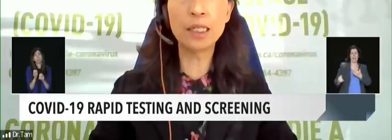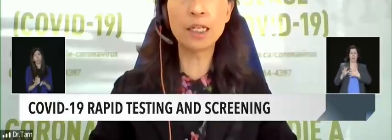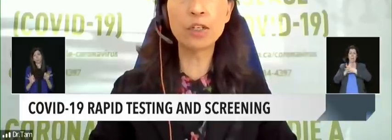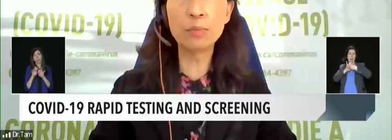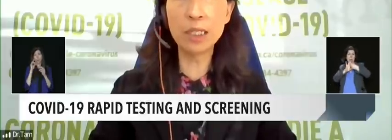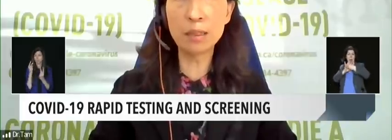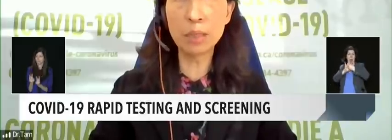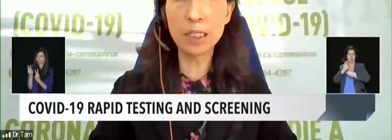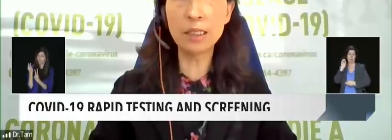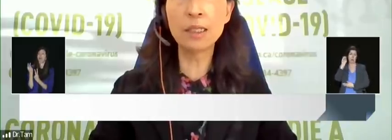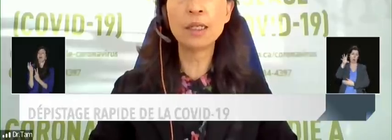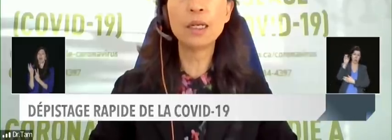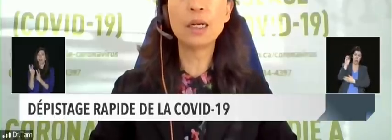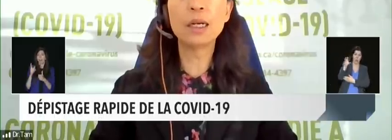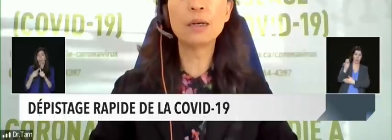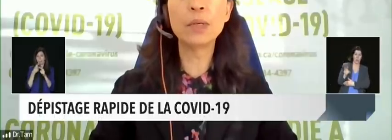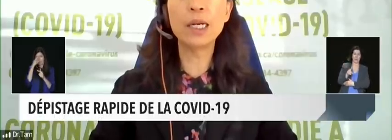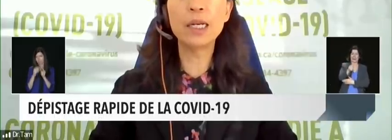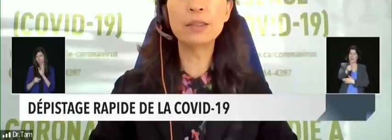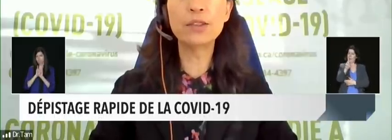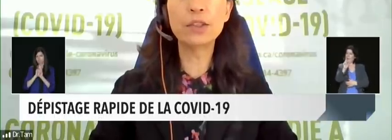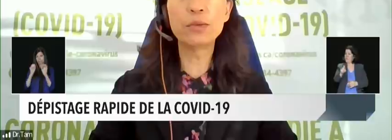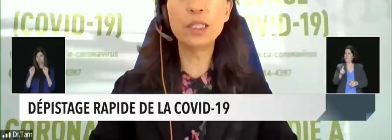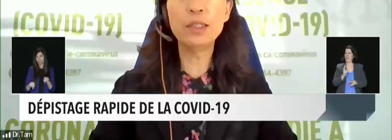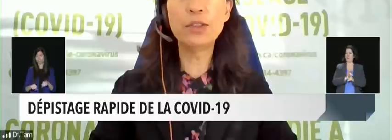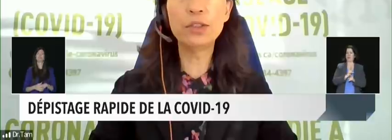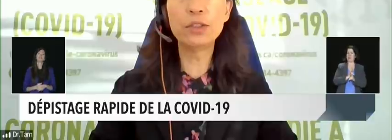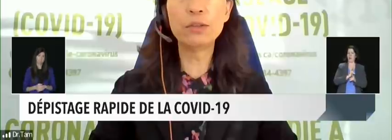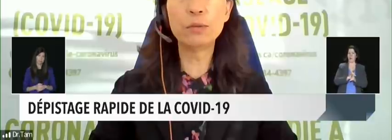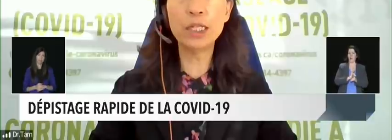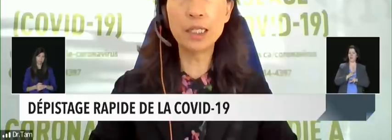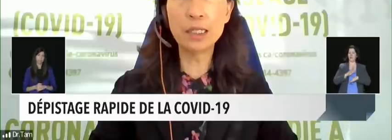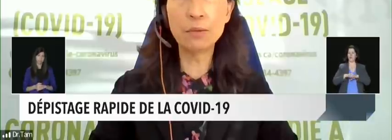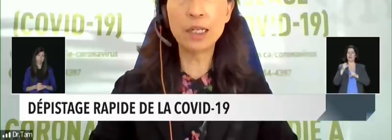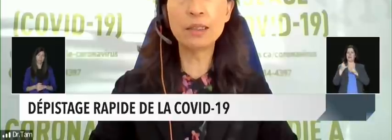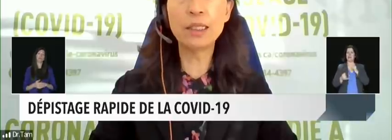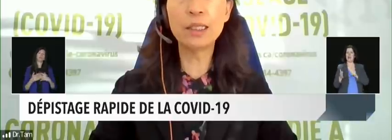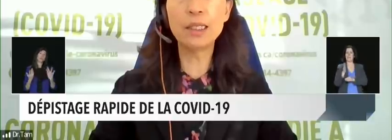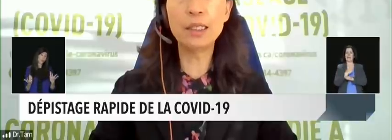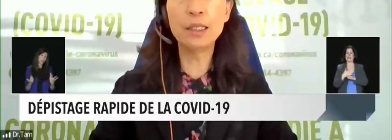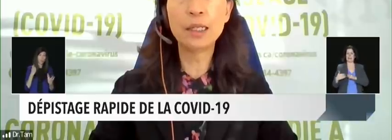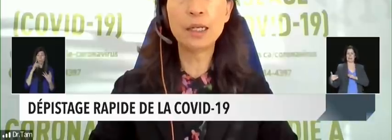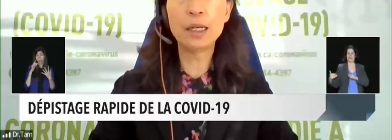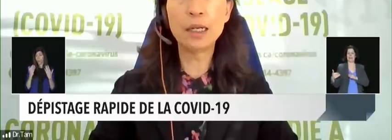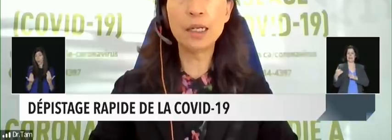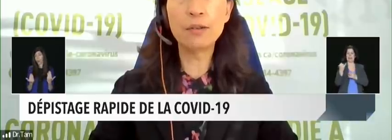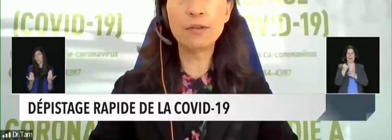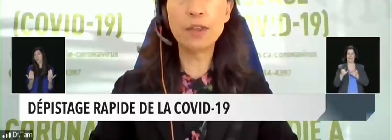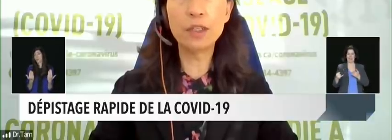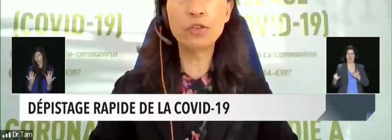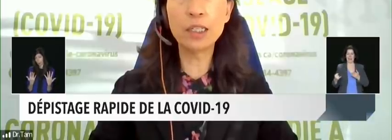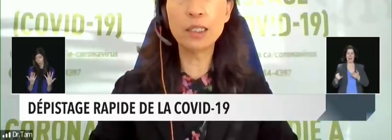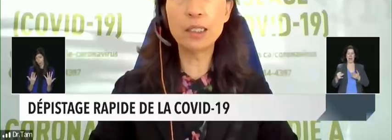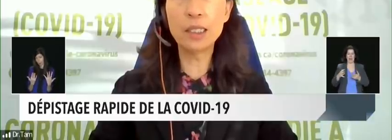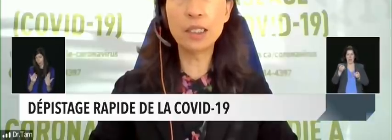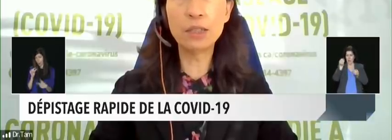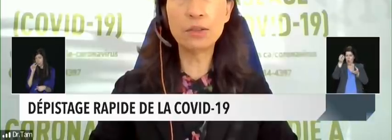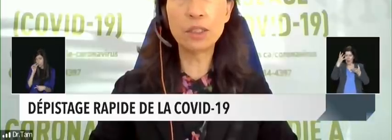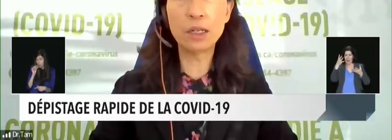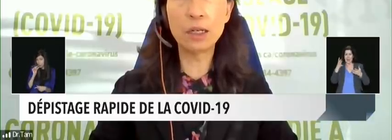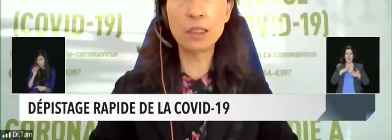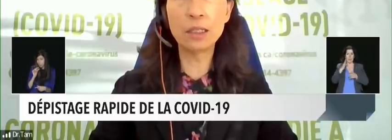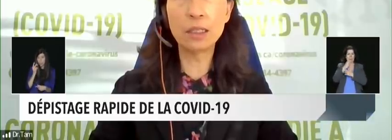data that could be incomplete. And so, we need to wait a little while to see if the trend